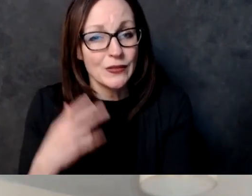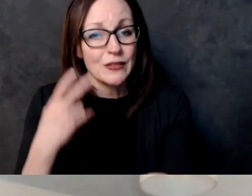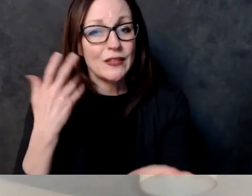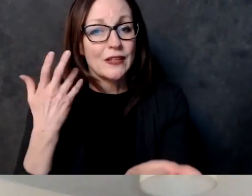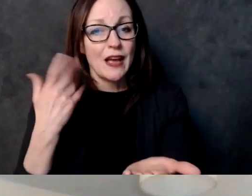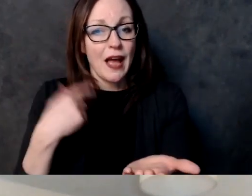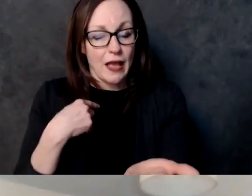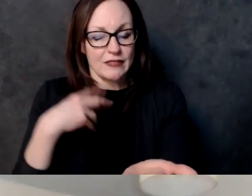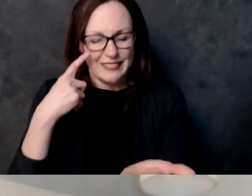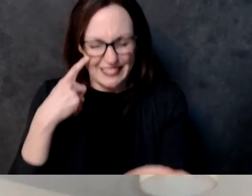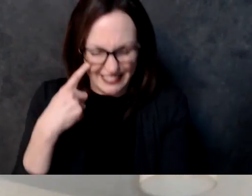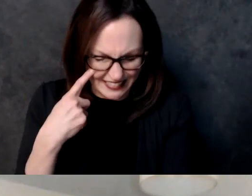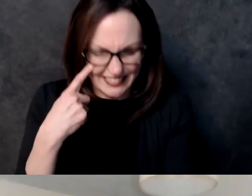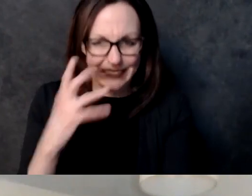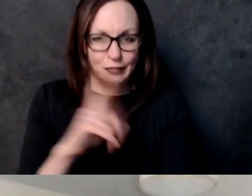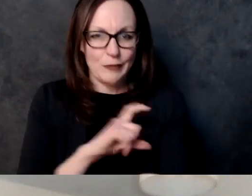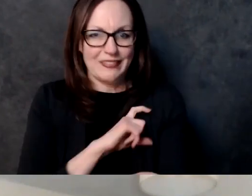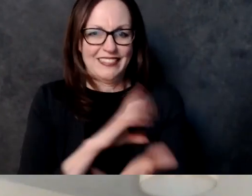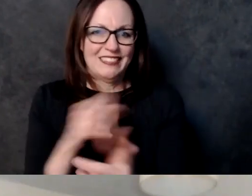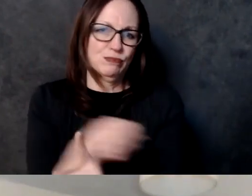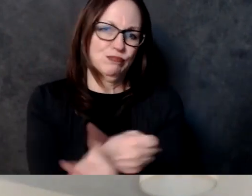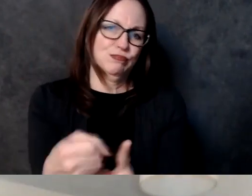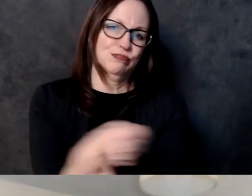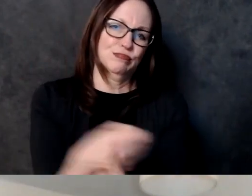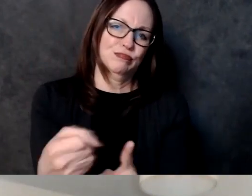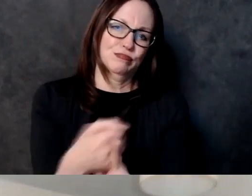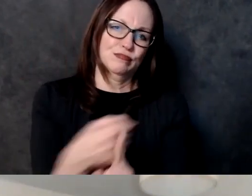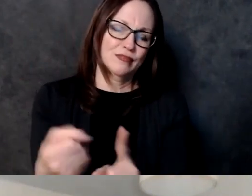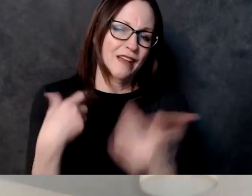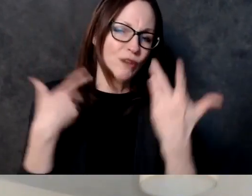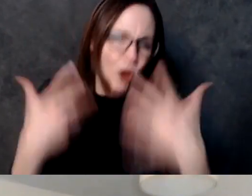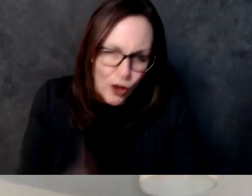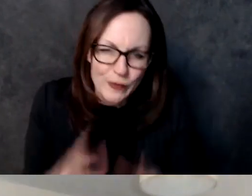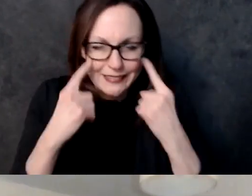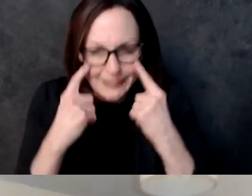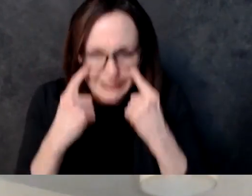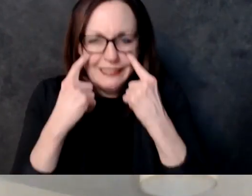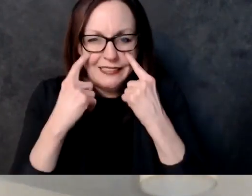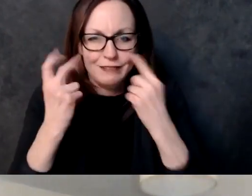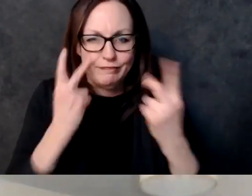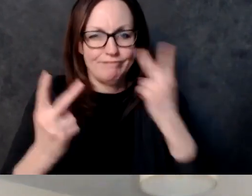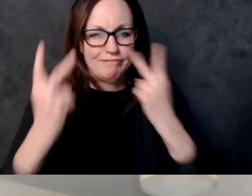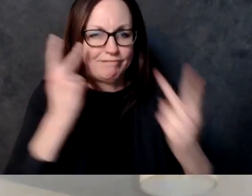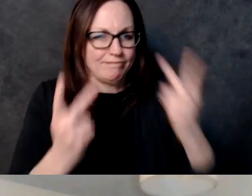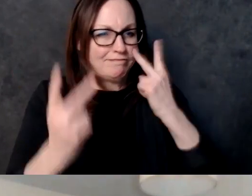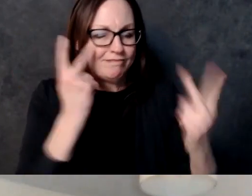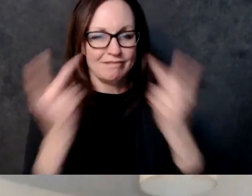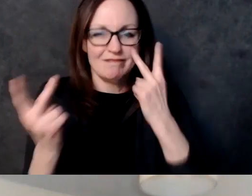and that's no excuse for behaving like that towards someone else in fact that should soften your heart and make you want to help people more not hurt them